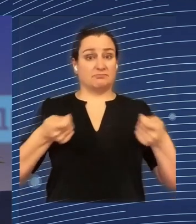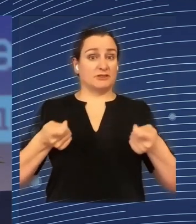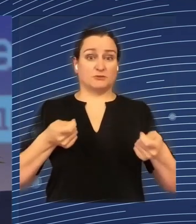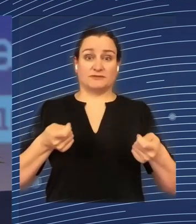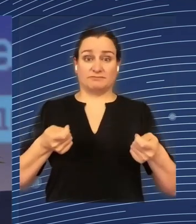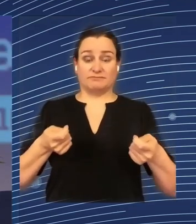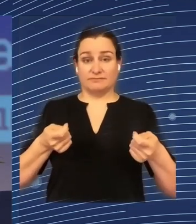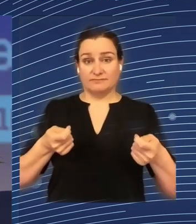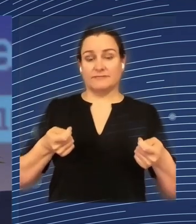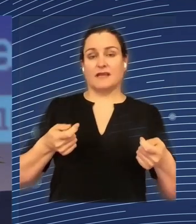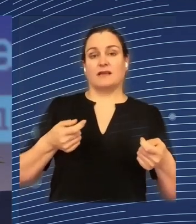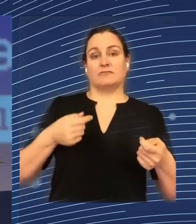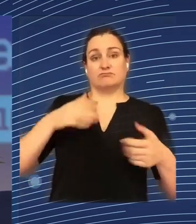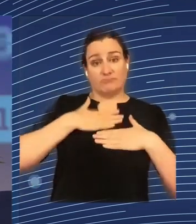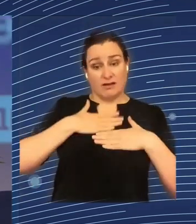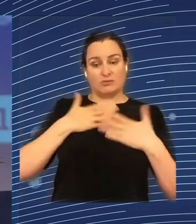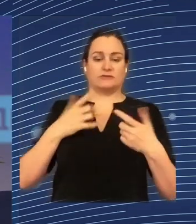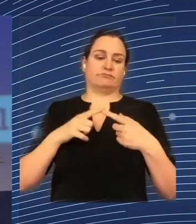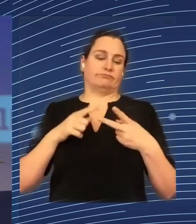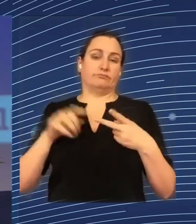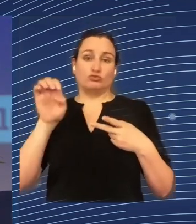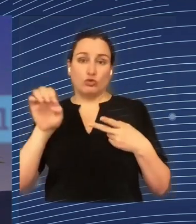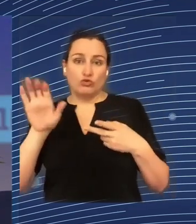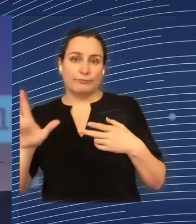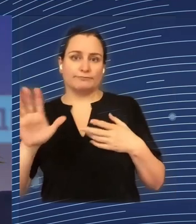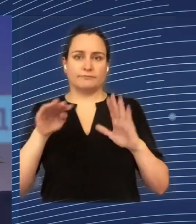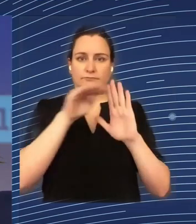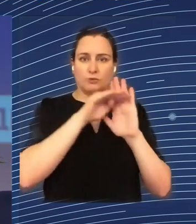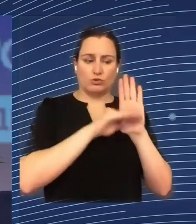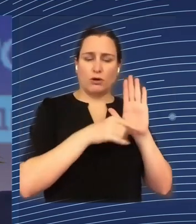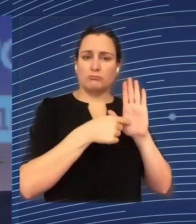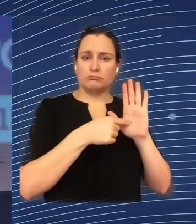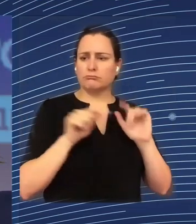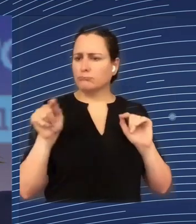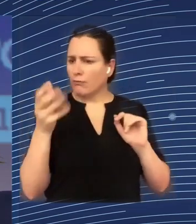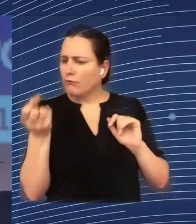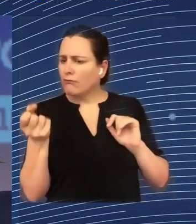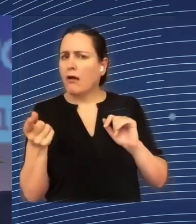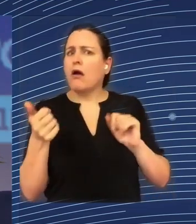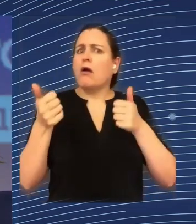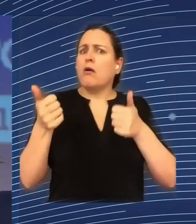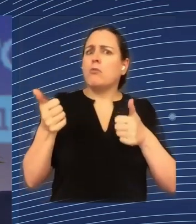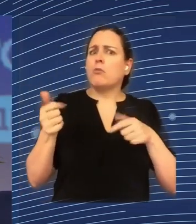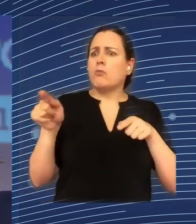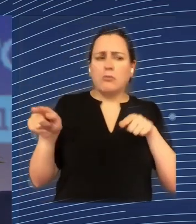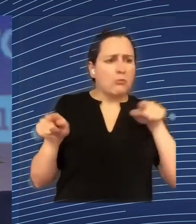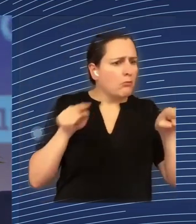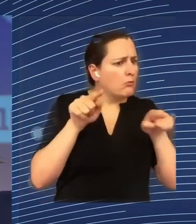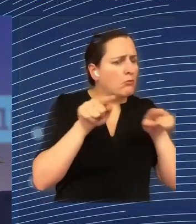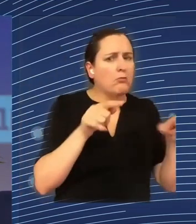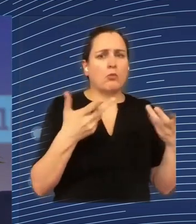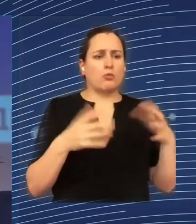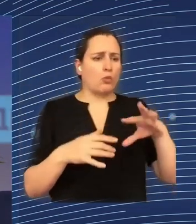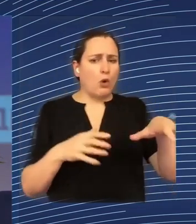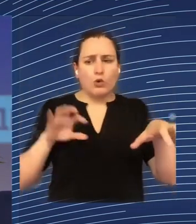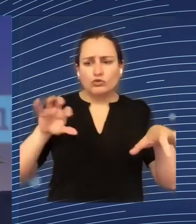others. And maybe some national programs that are also successfully implemented at the national or regional level